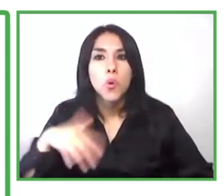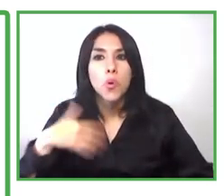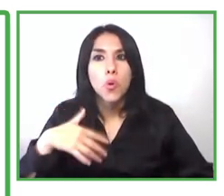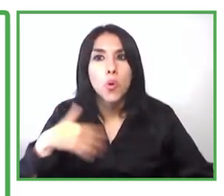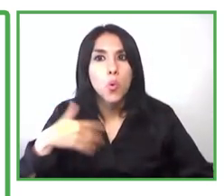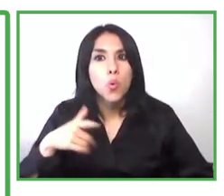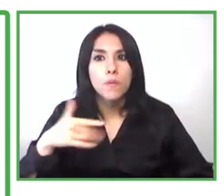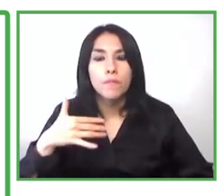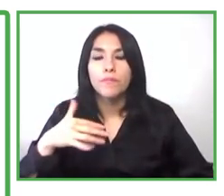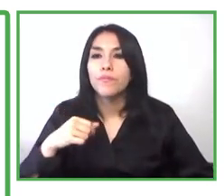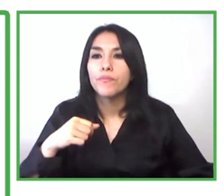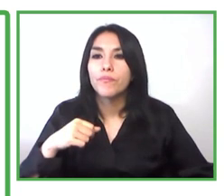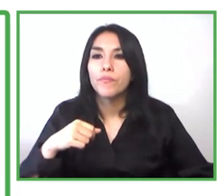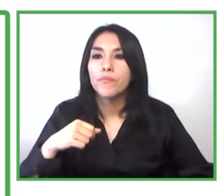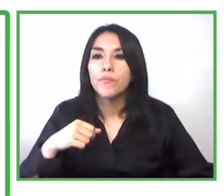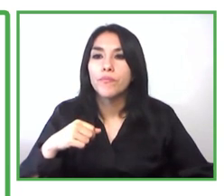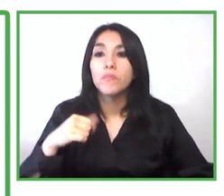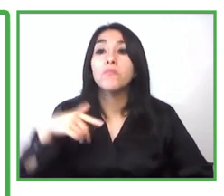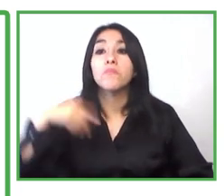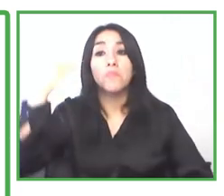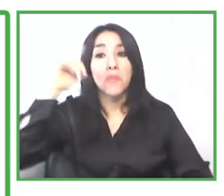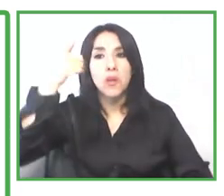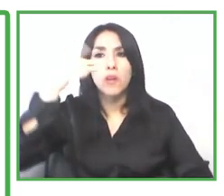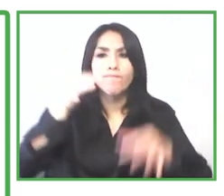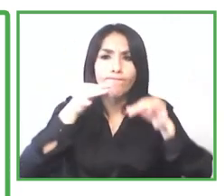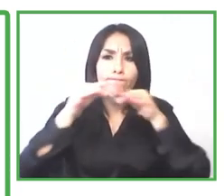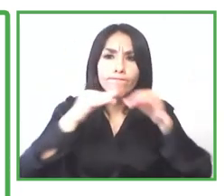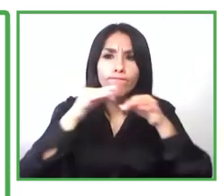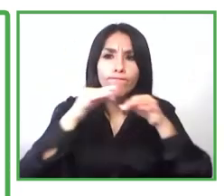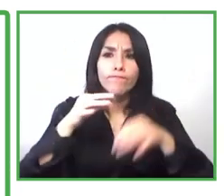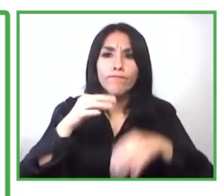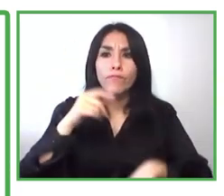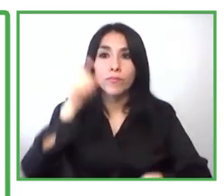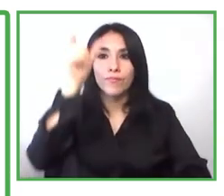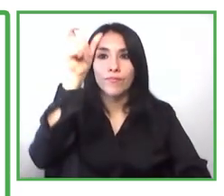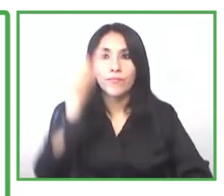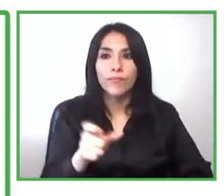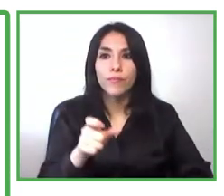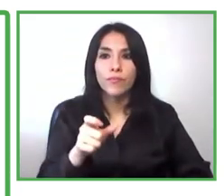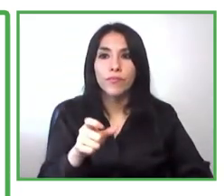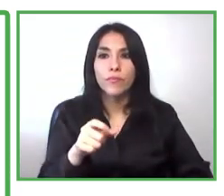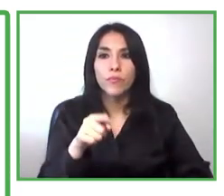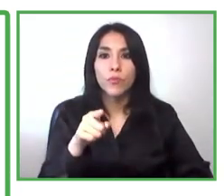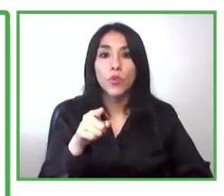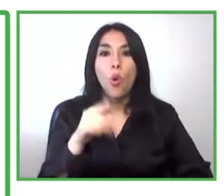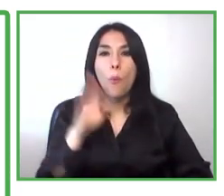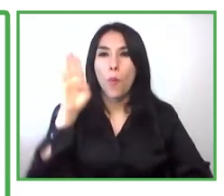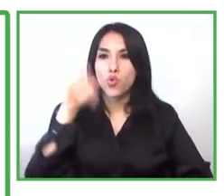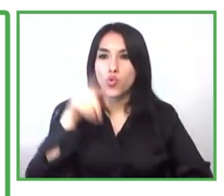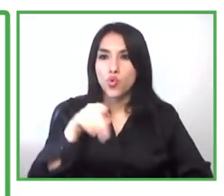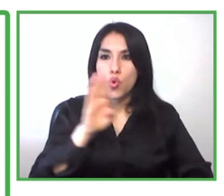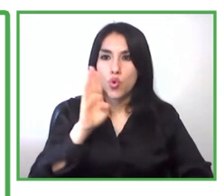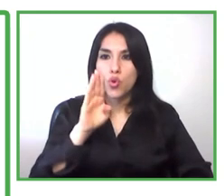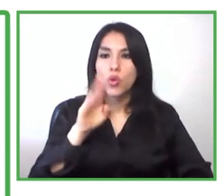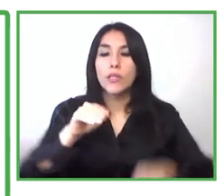people uh saw and the second step is to form professionals to work that work with